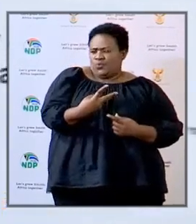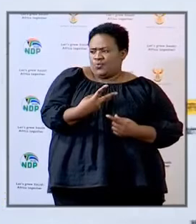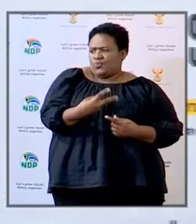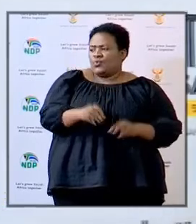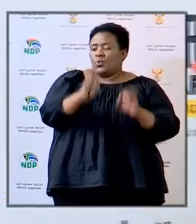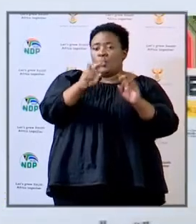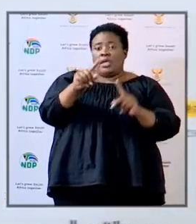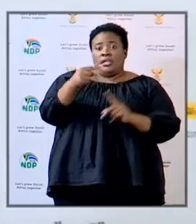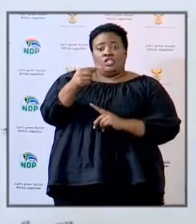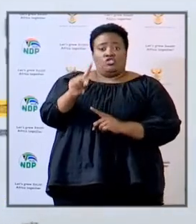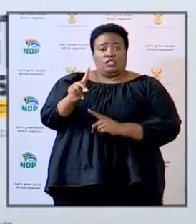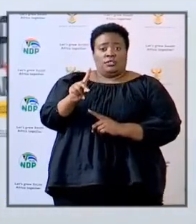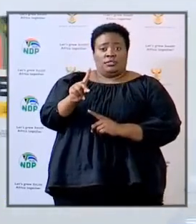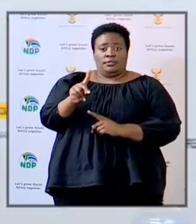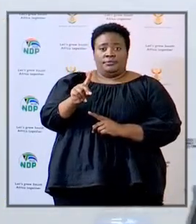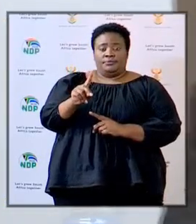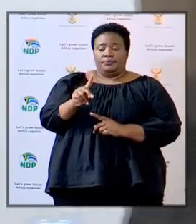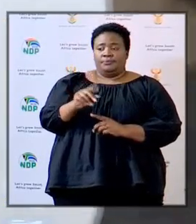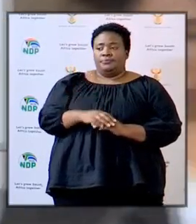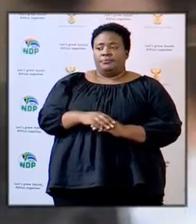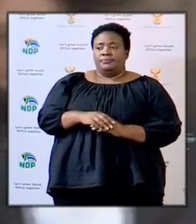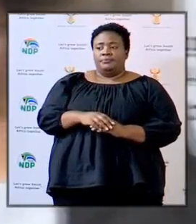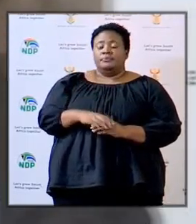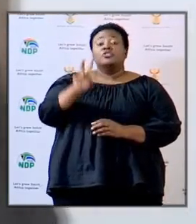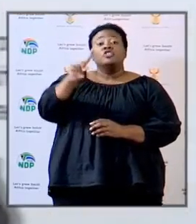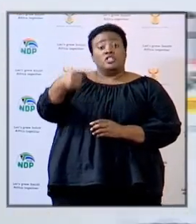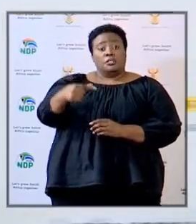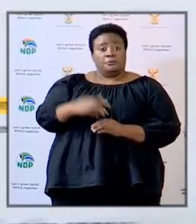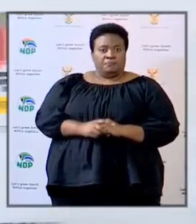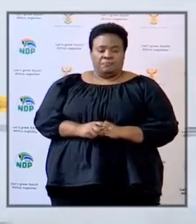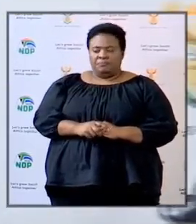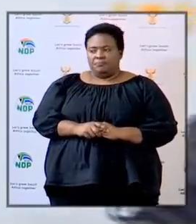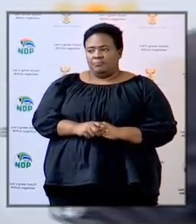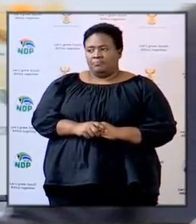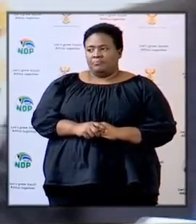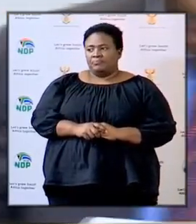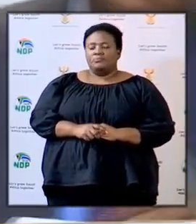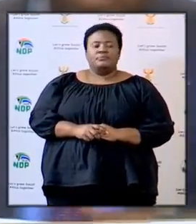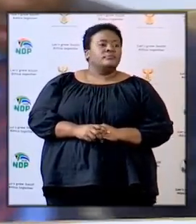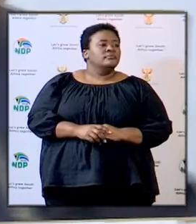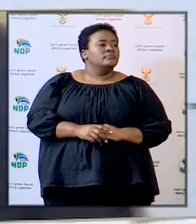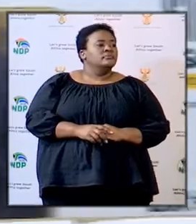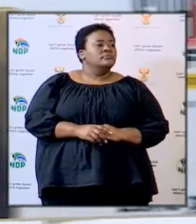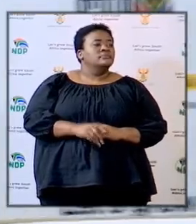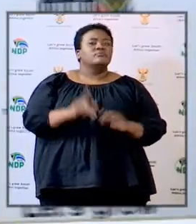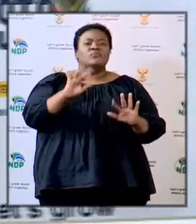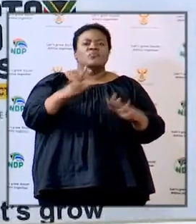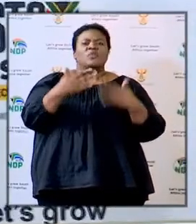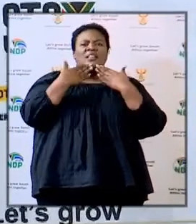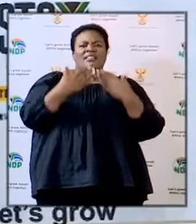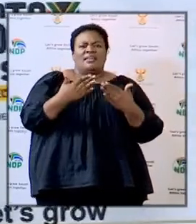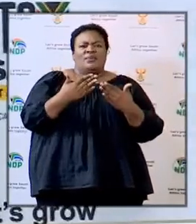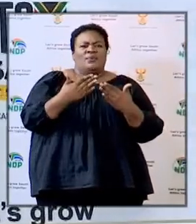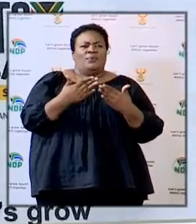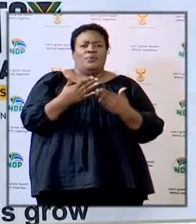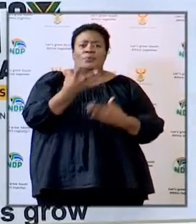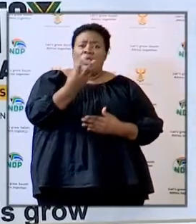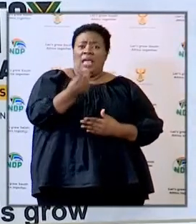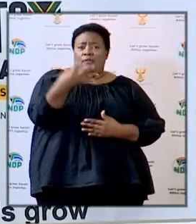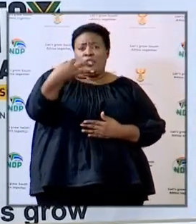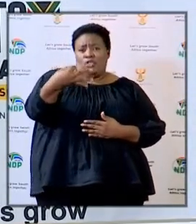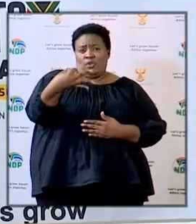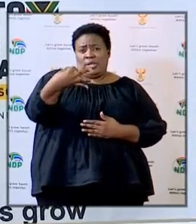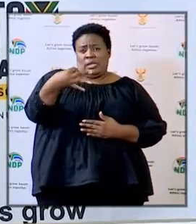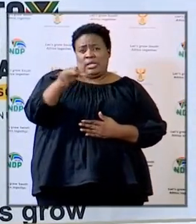you very much there are about three